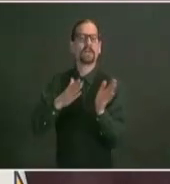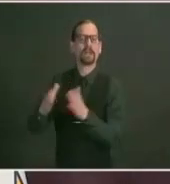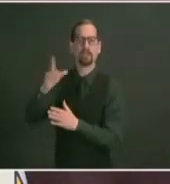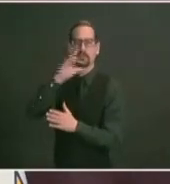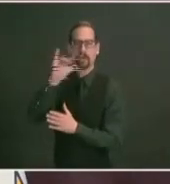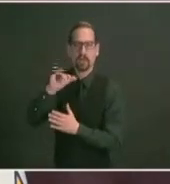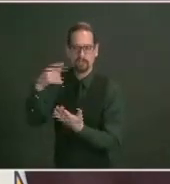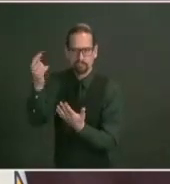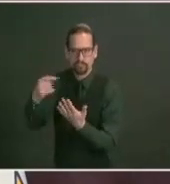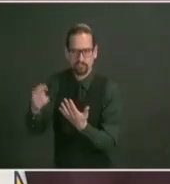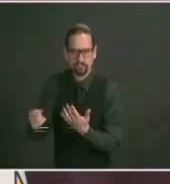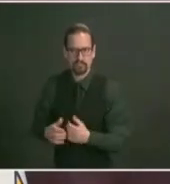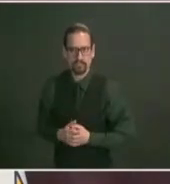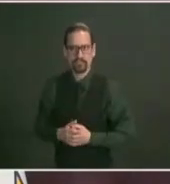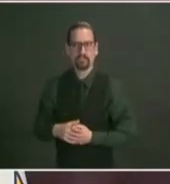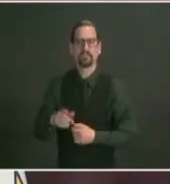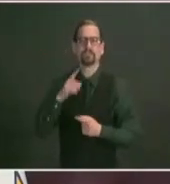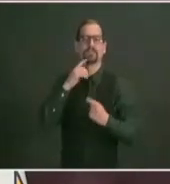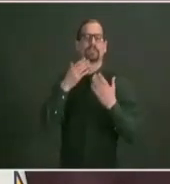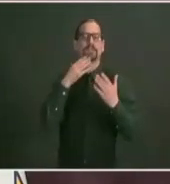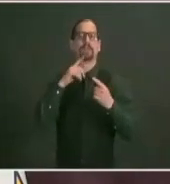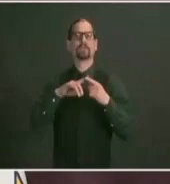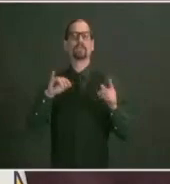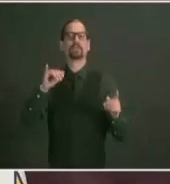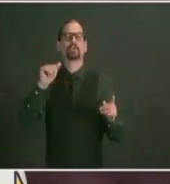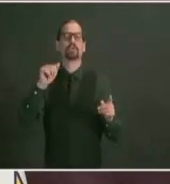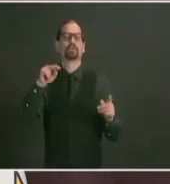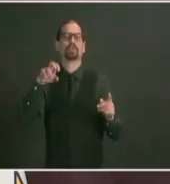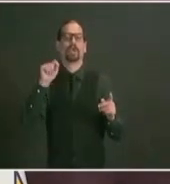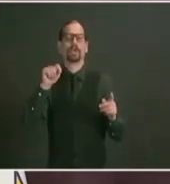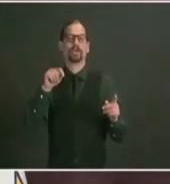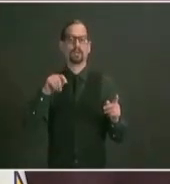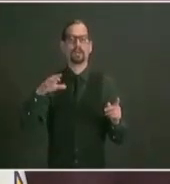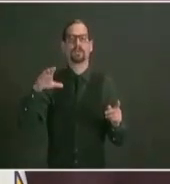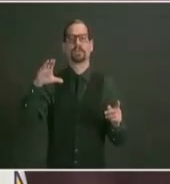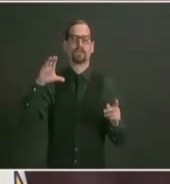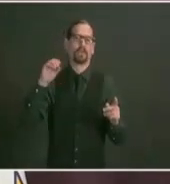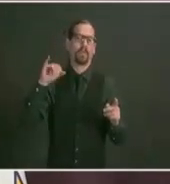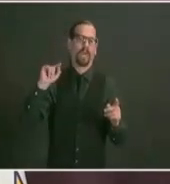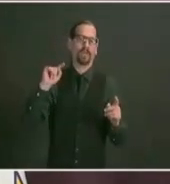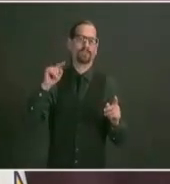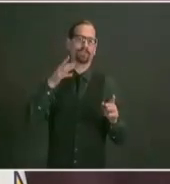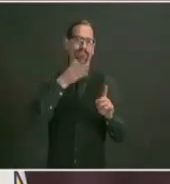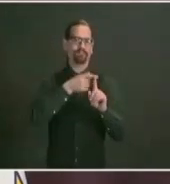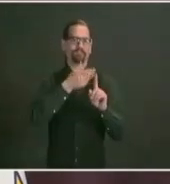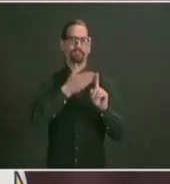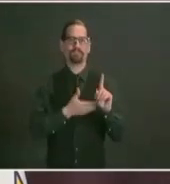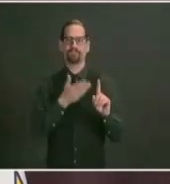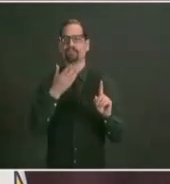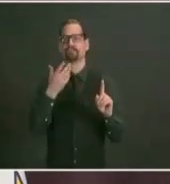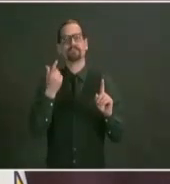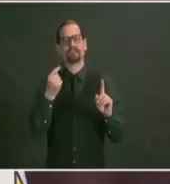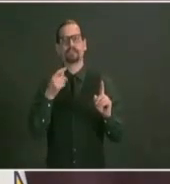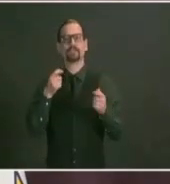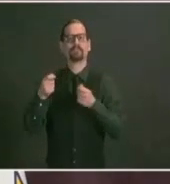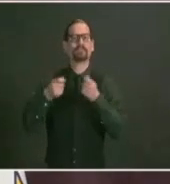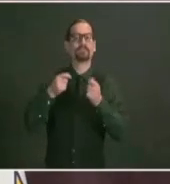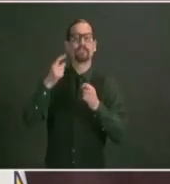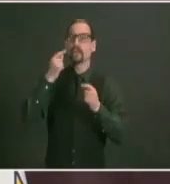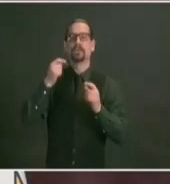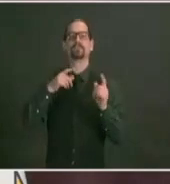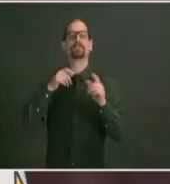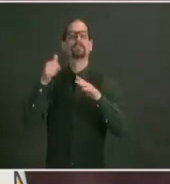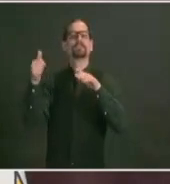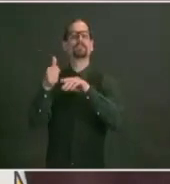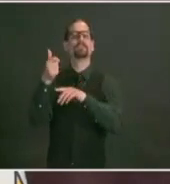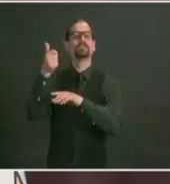dr alexander scott and their teams for helping to formulate these plans into dialogue and to director liz tanner of